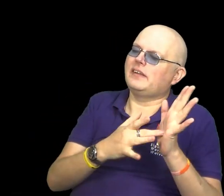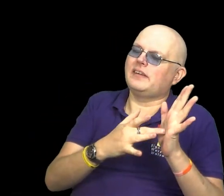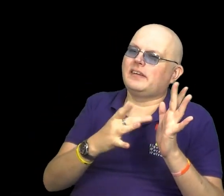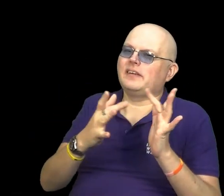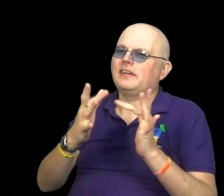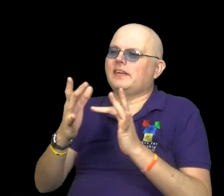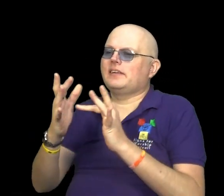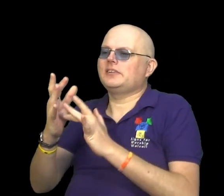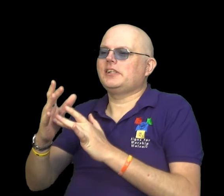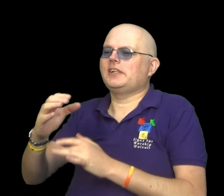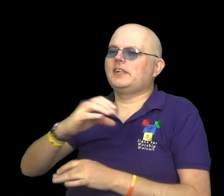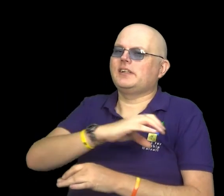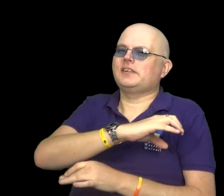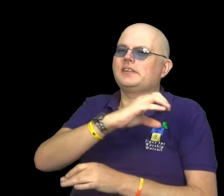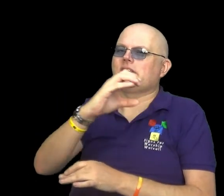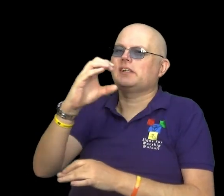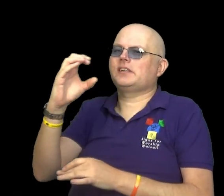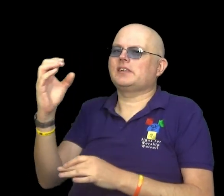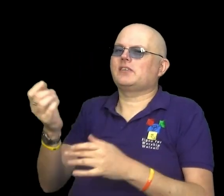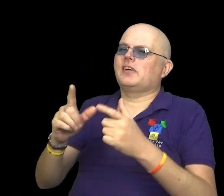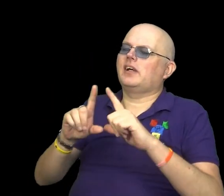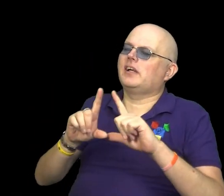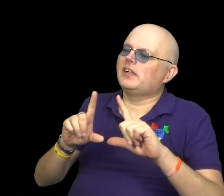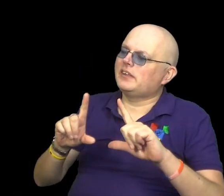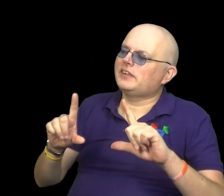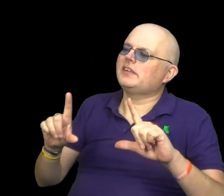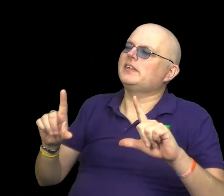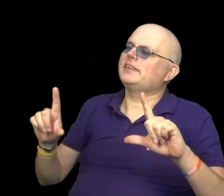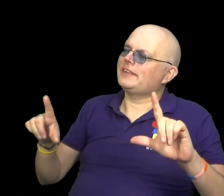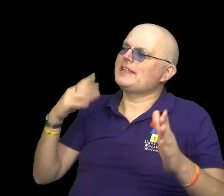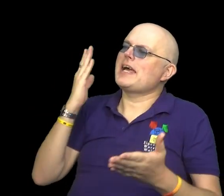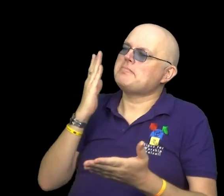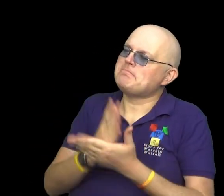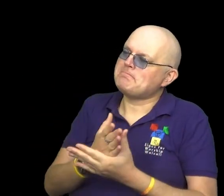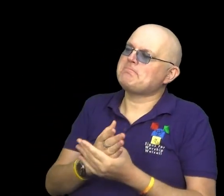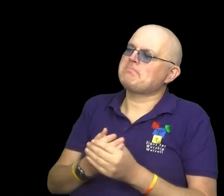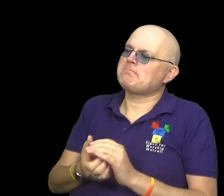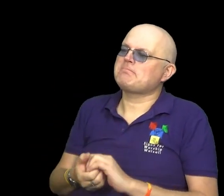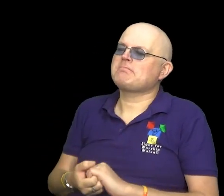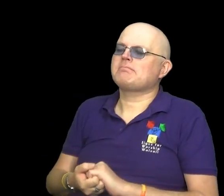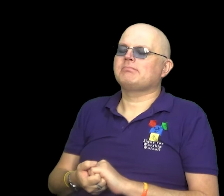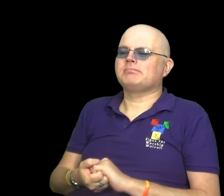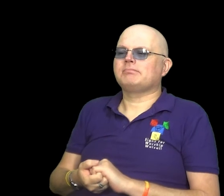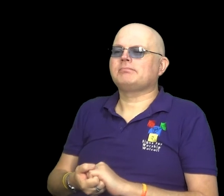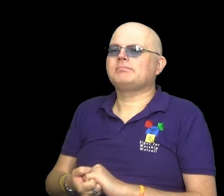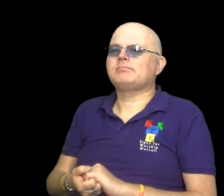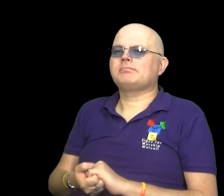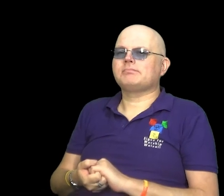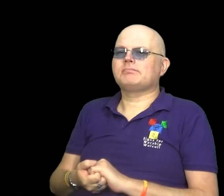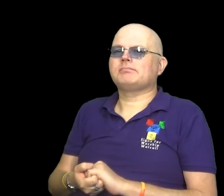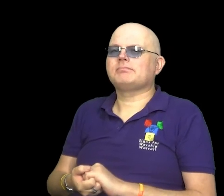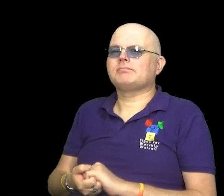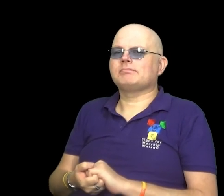in Holy Spirit, our God is three in